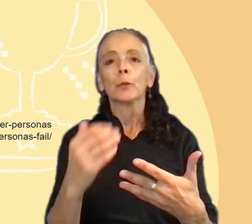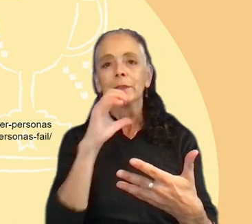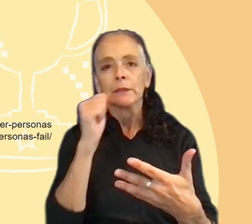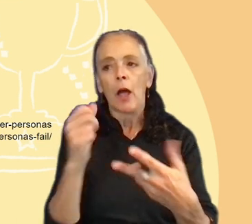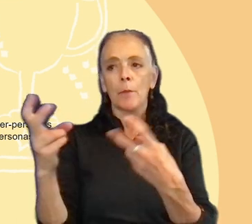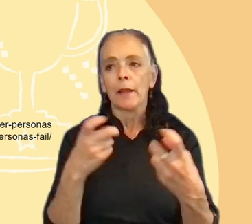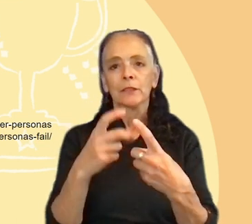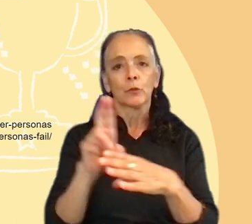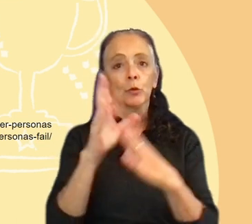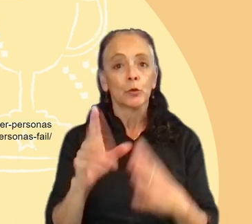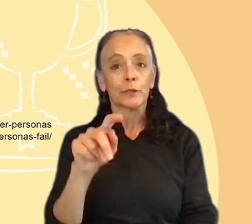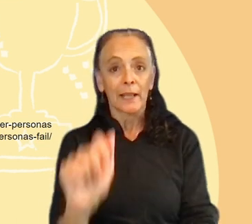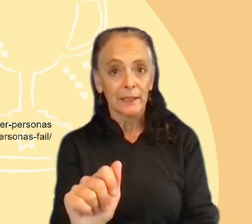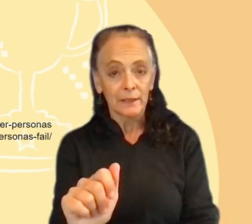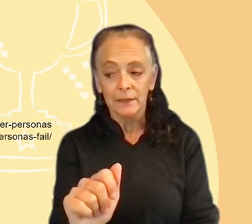on user data.